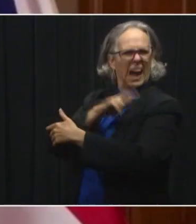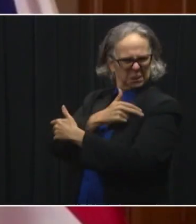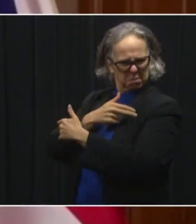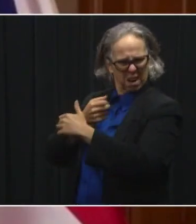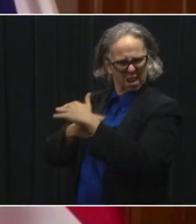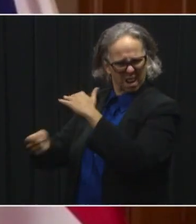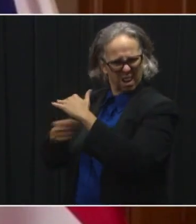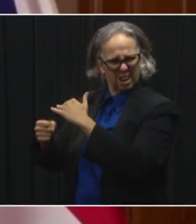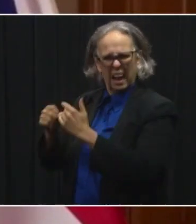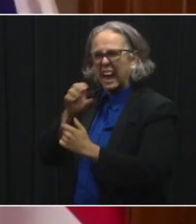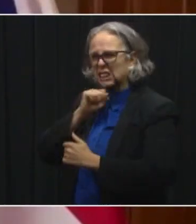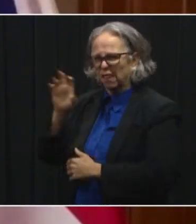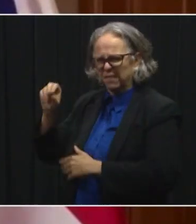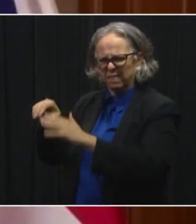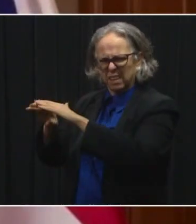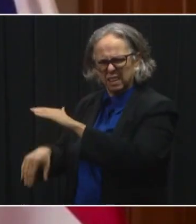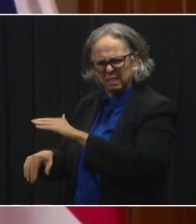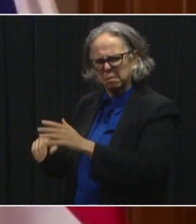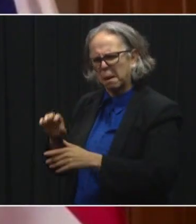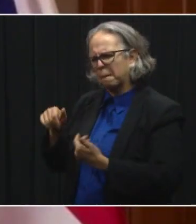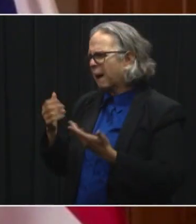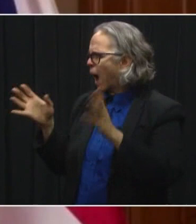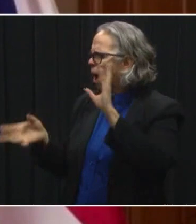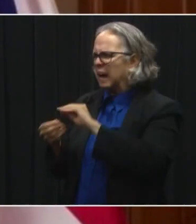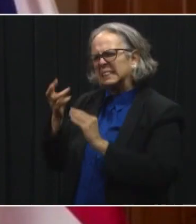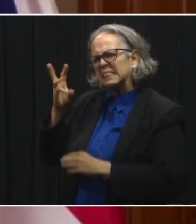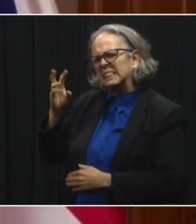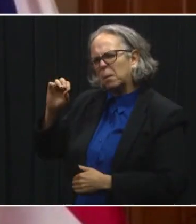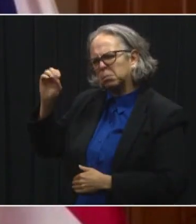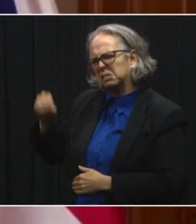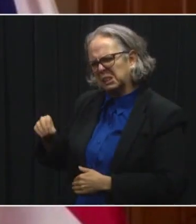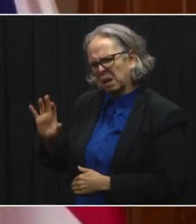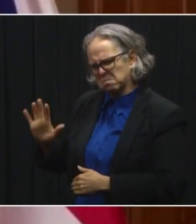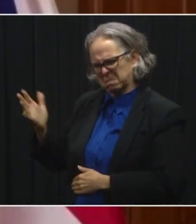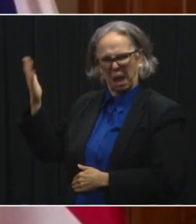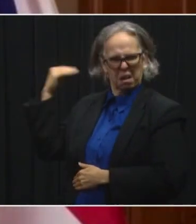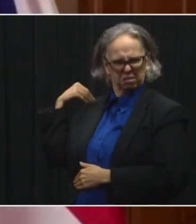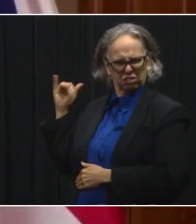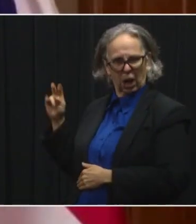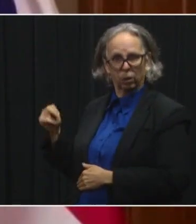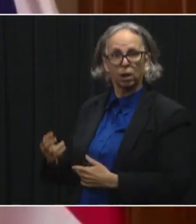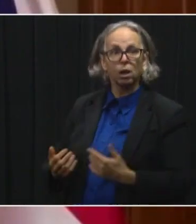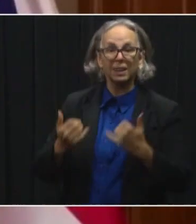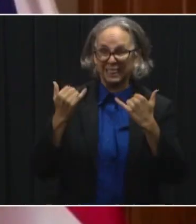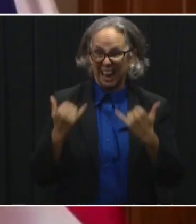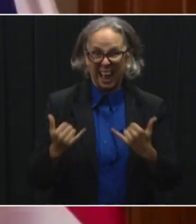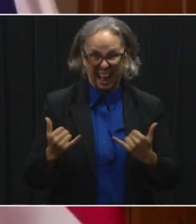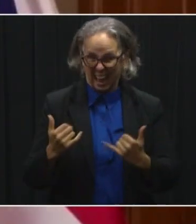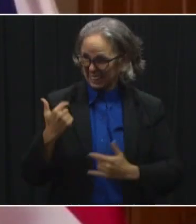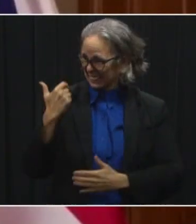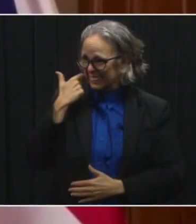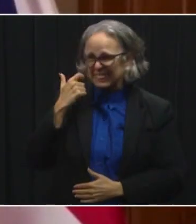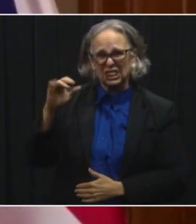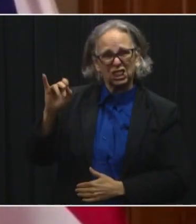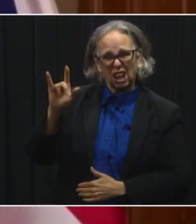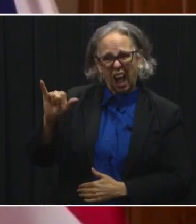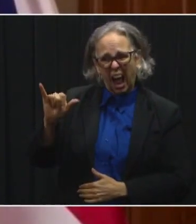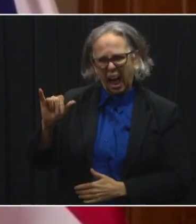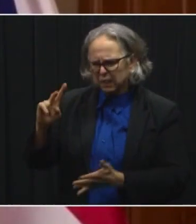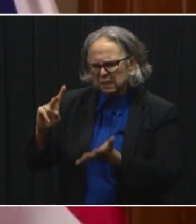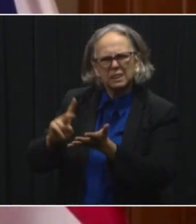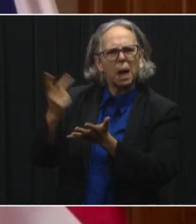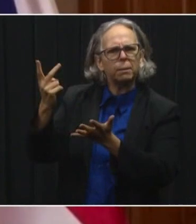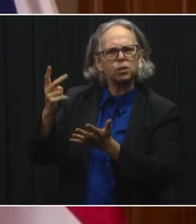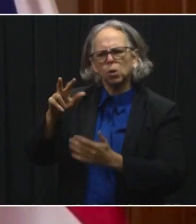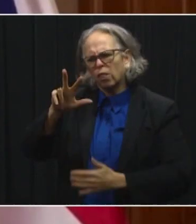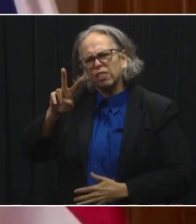Uh, going to July 2021, that percentage had doubled to 32% of hospitalizations